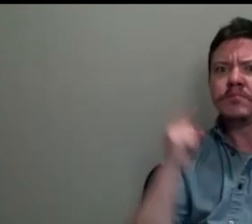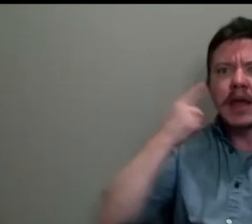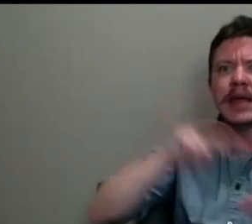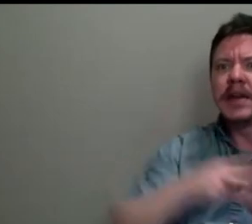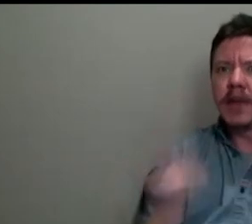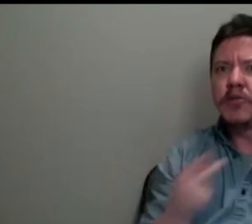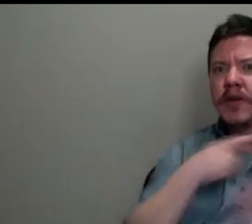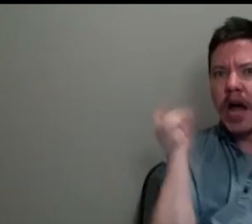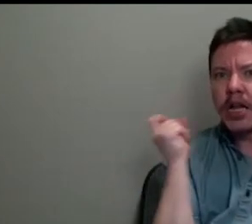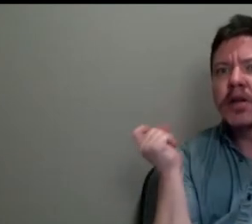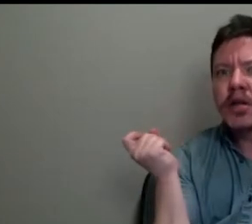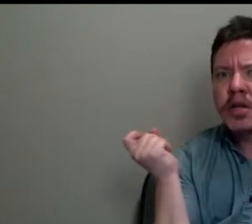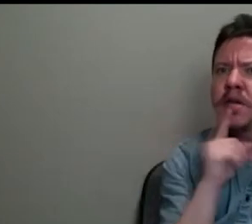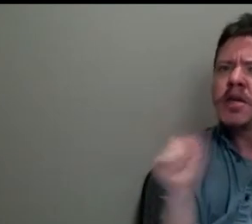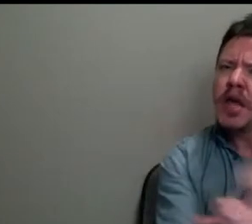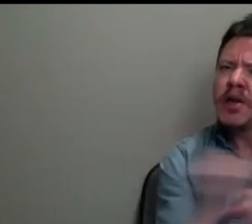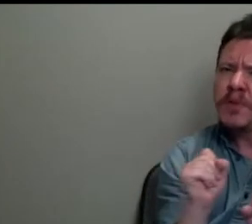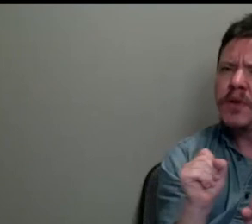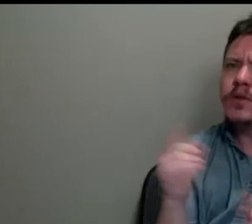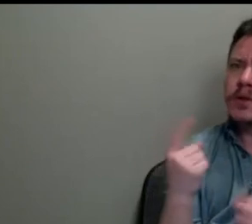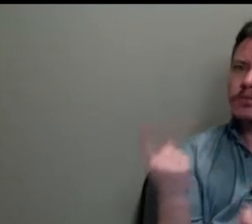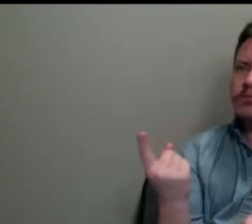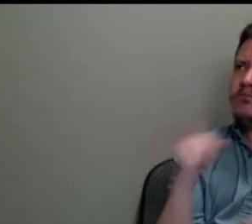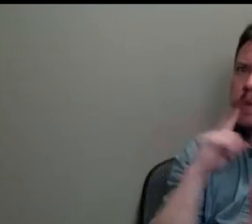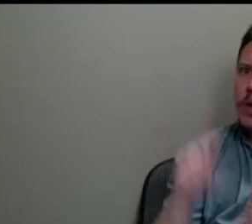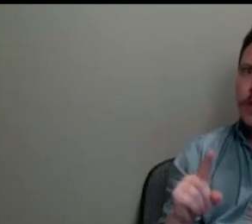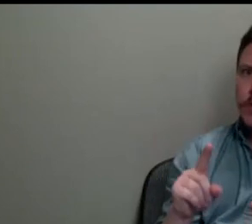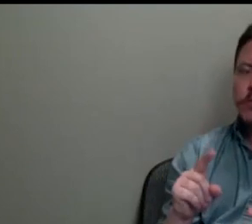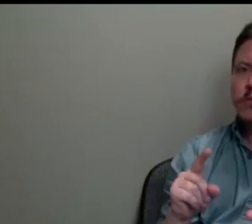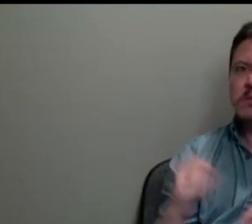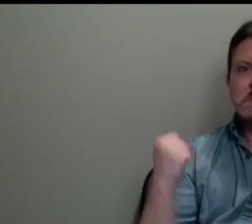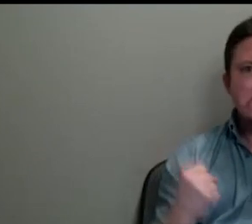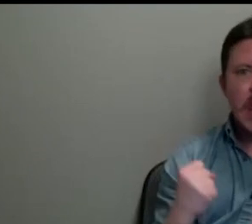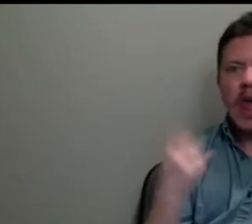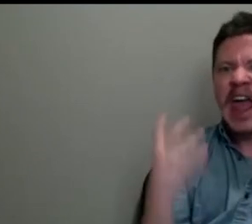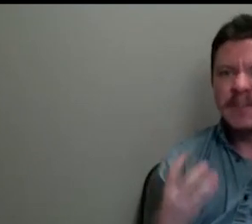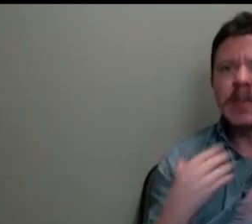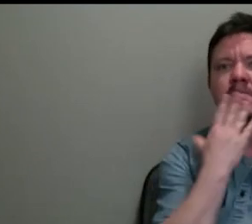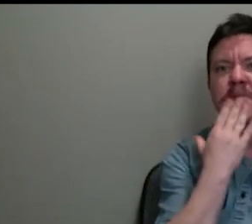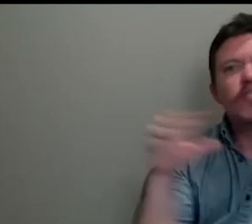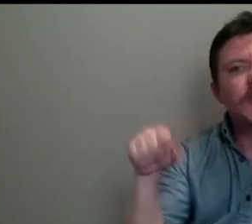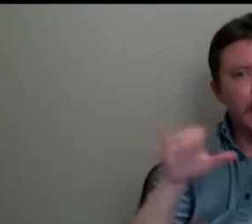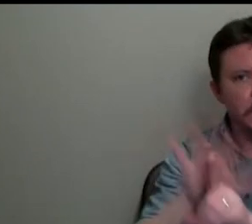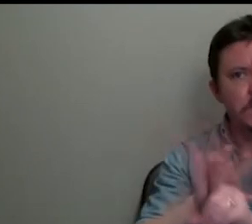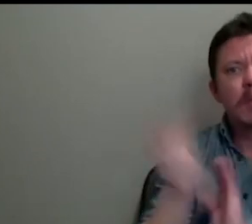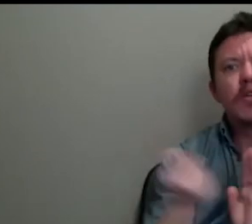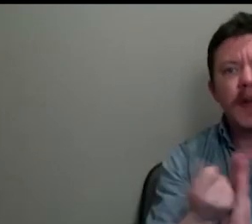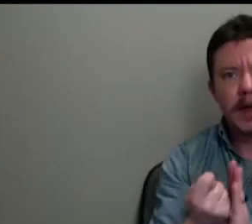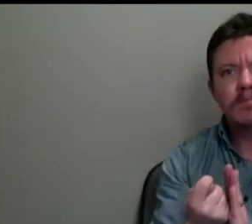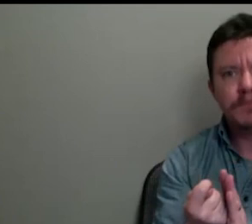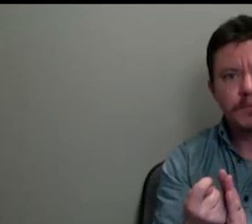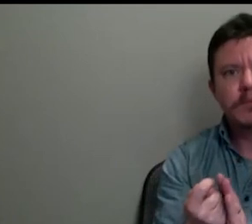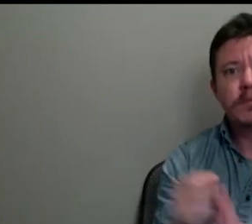ugly. But certainly to answer that question, heavy colours, yes. And in a pretty